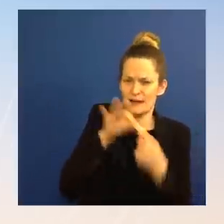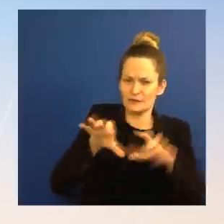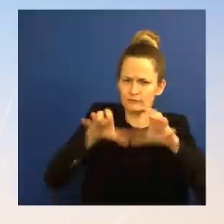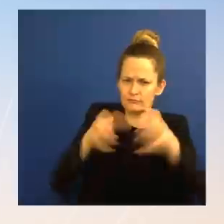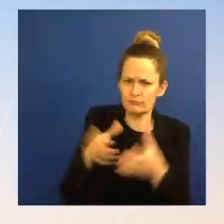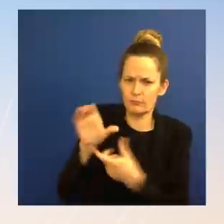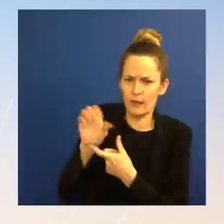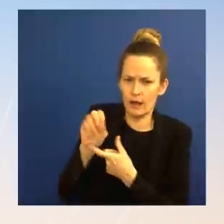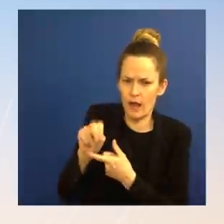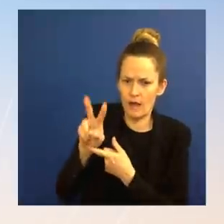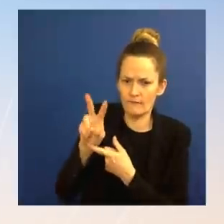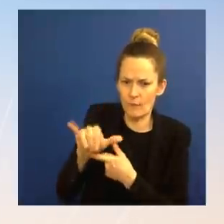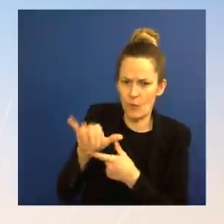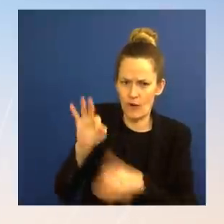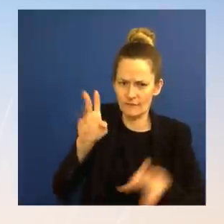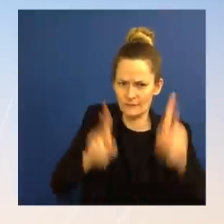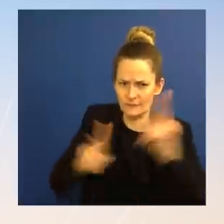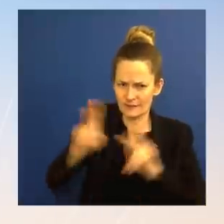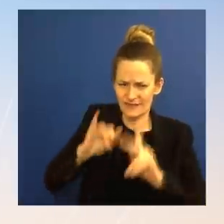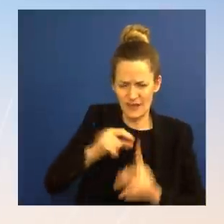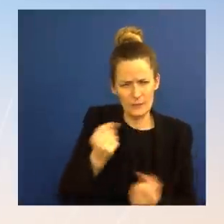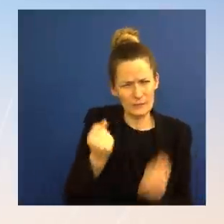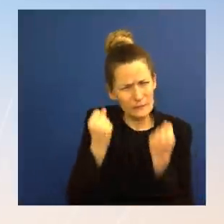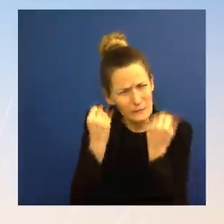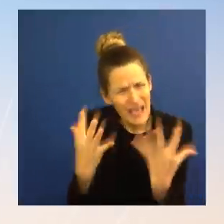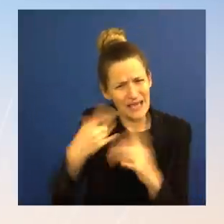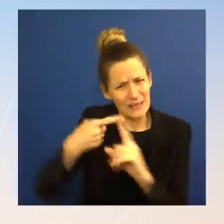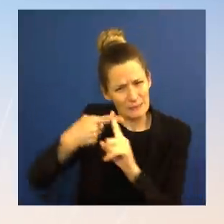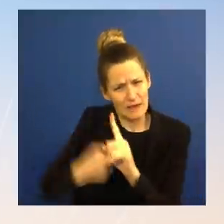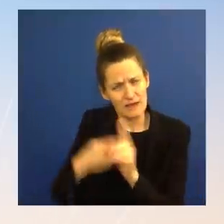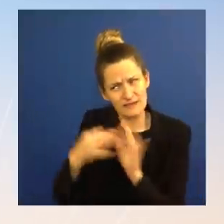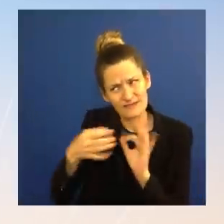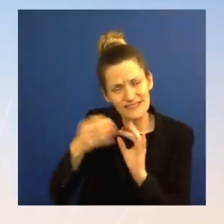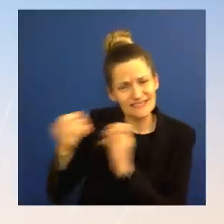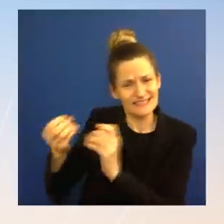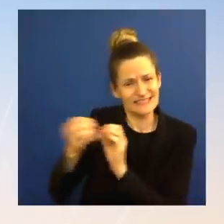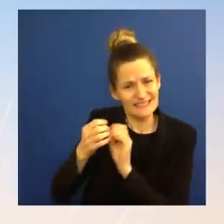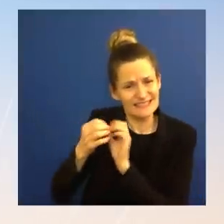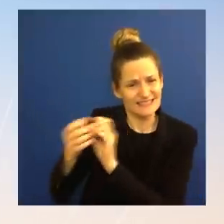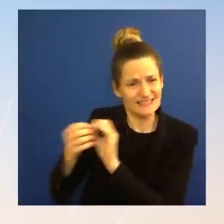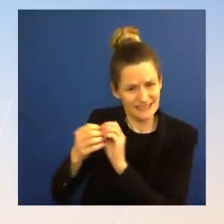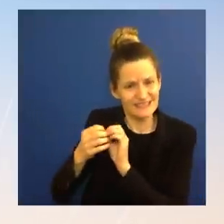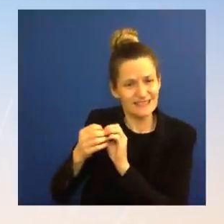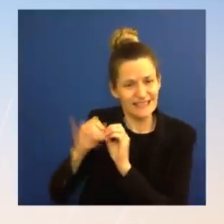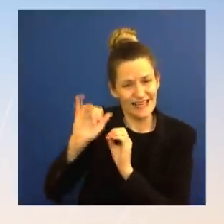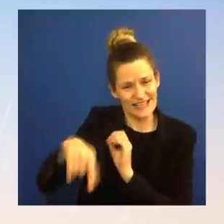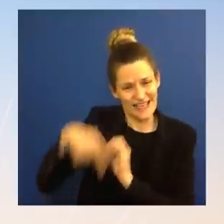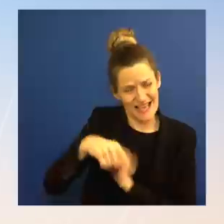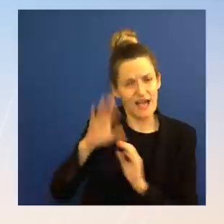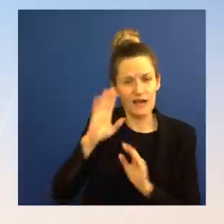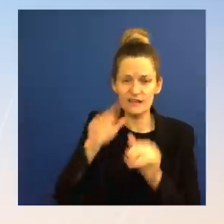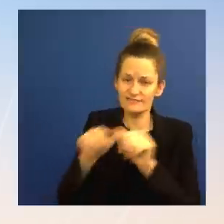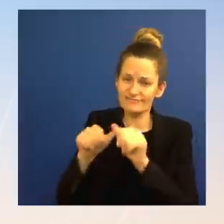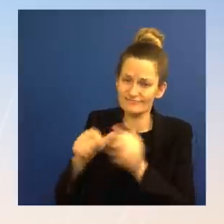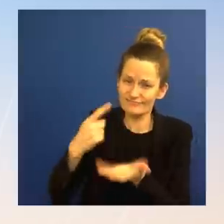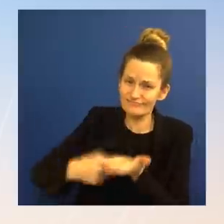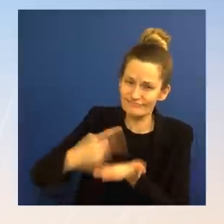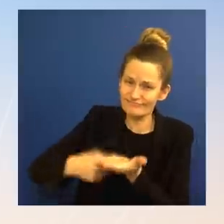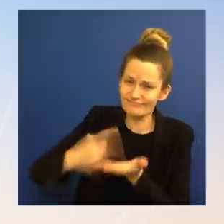You know, we are- will continue to discuss a range of issues, including, first and foremost,